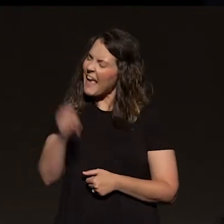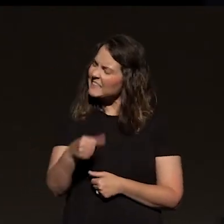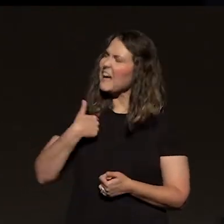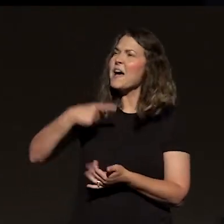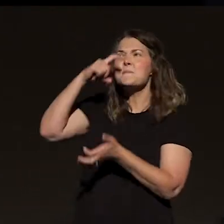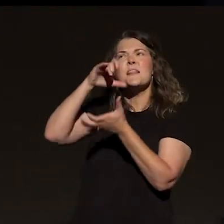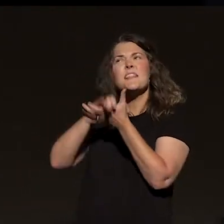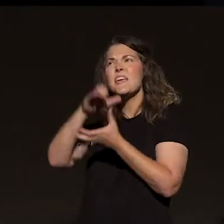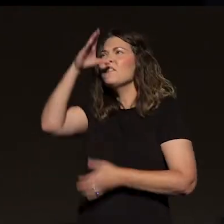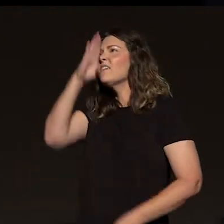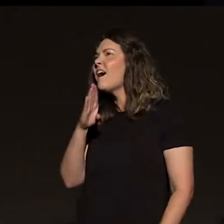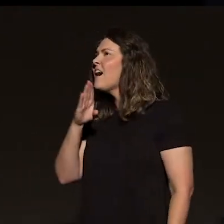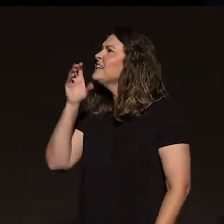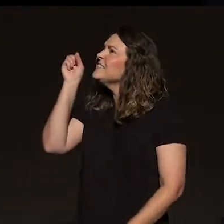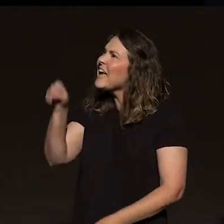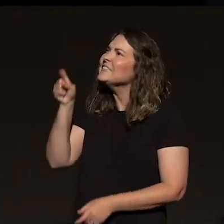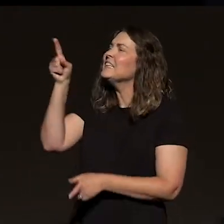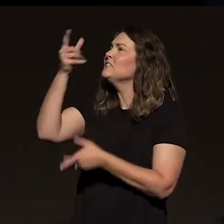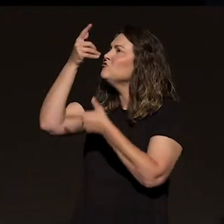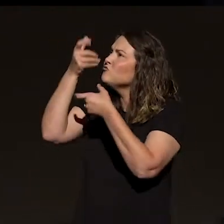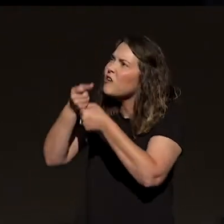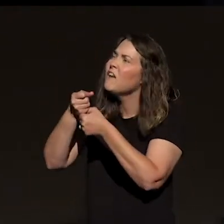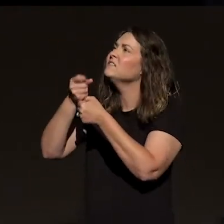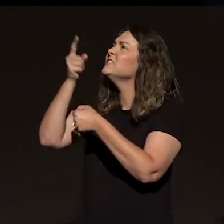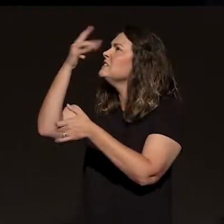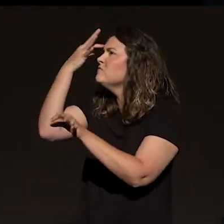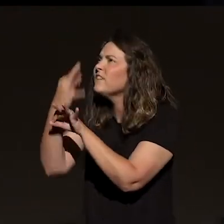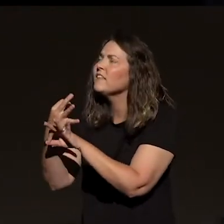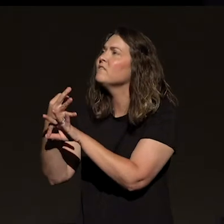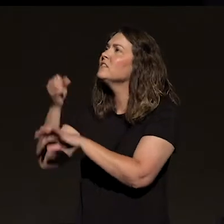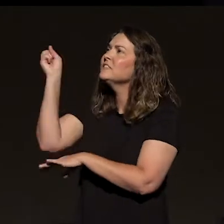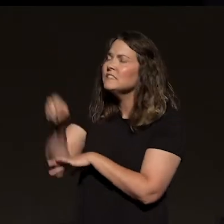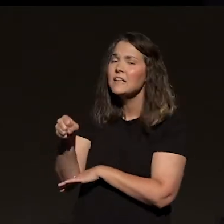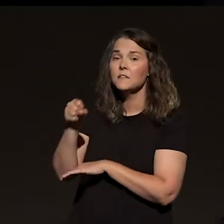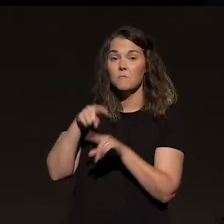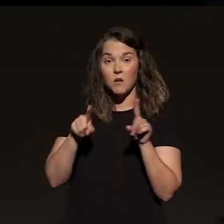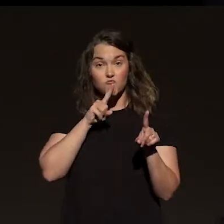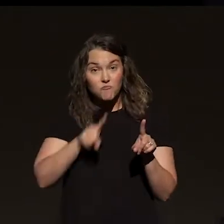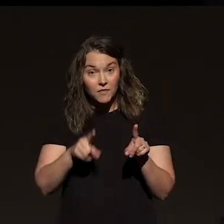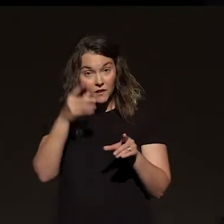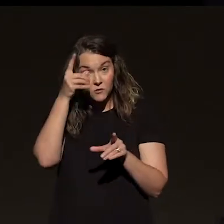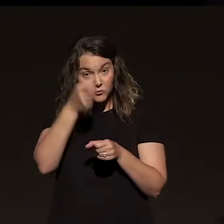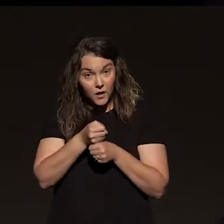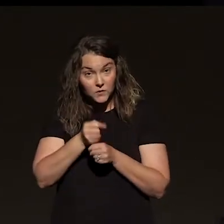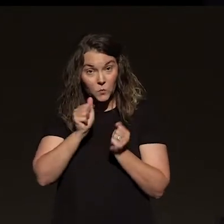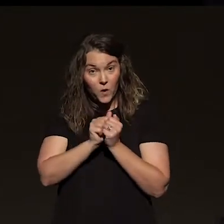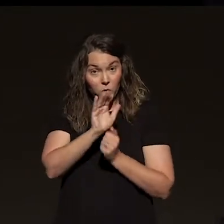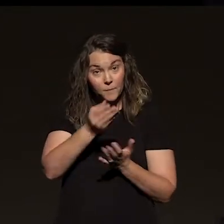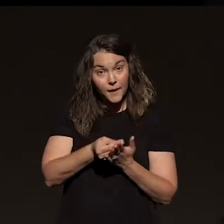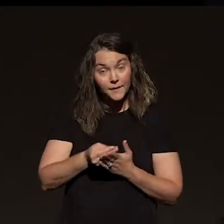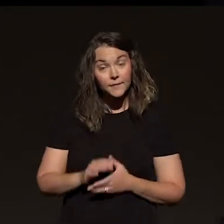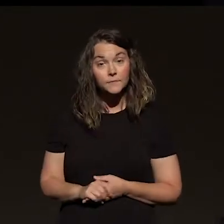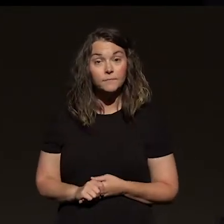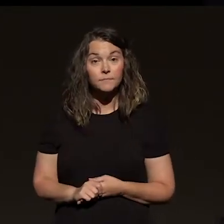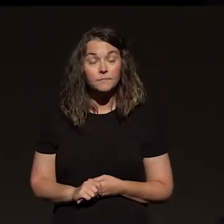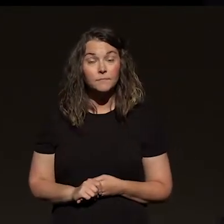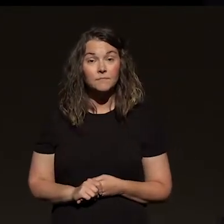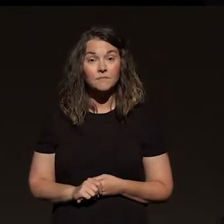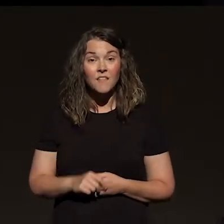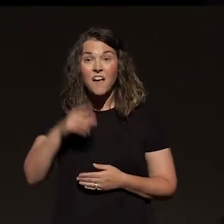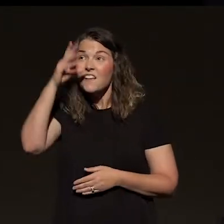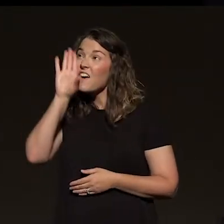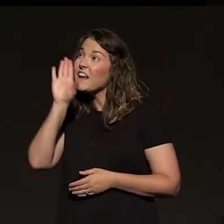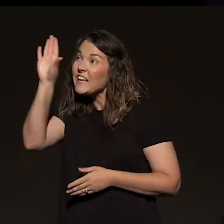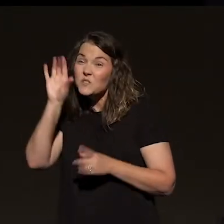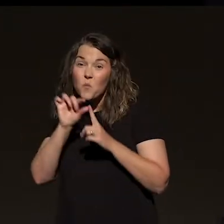in God. Oh, yes, God's trustworthy. He's able. Oh, he's faithful. But do you really trust him with your money? Oh, man, God's word. Oh, that's